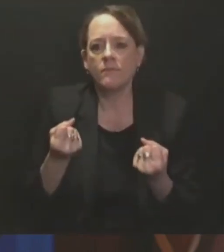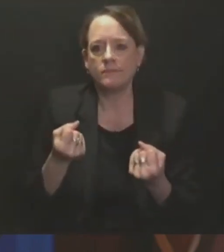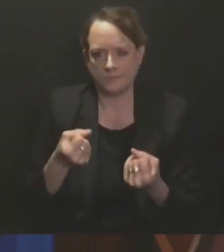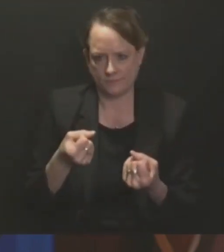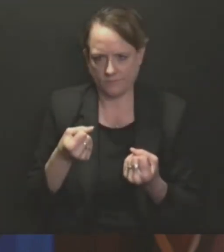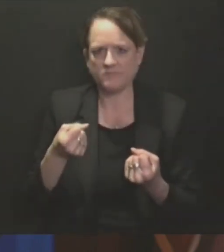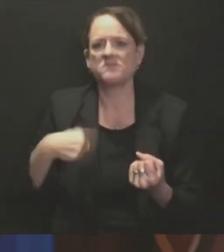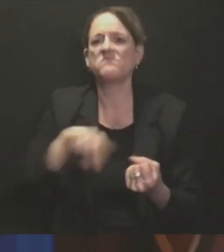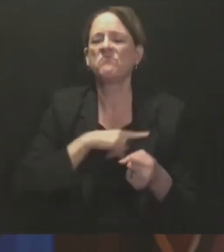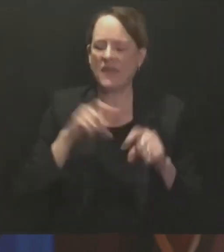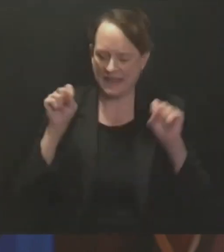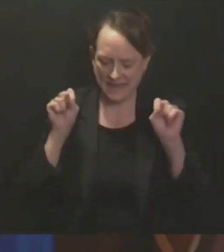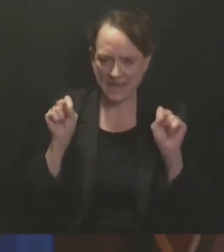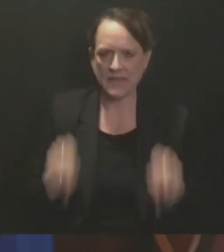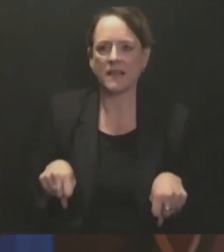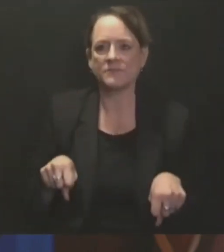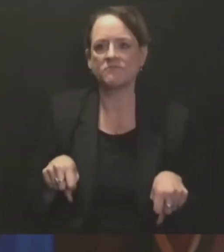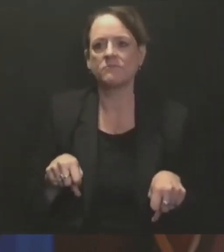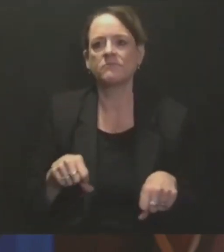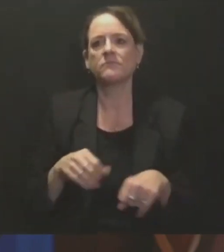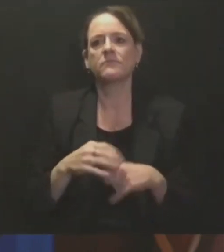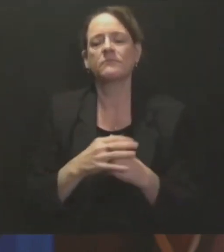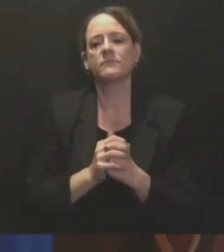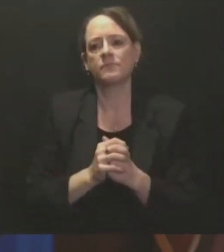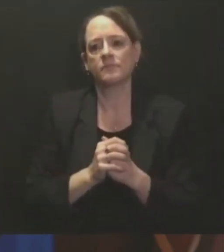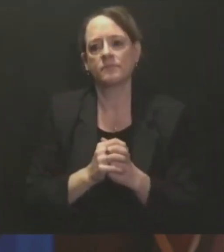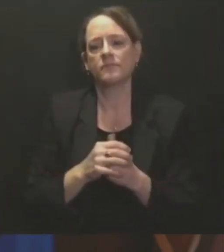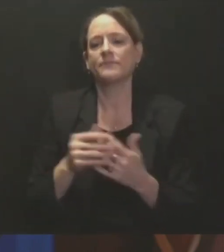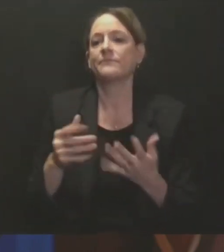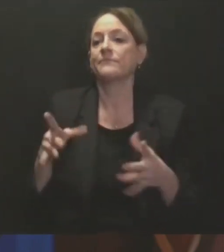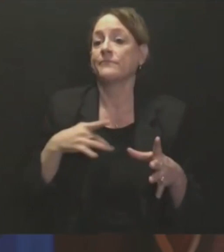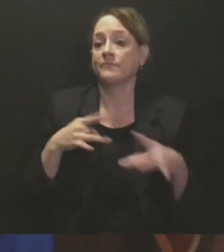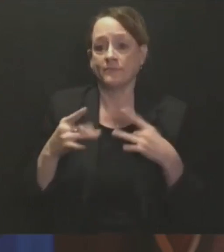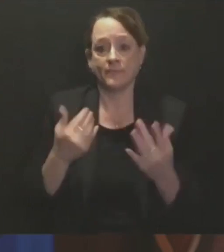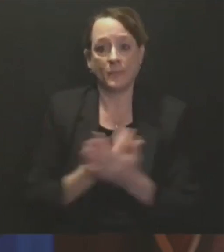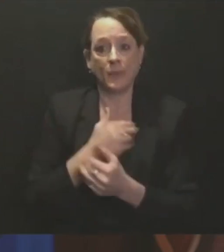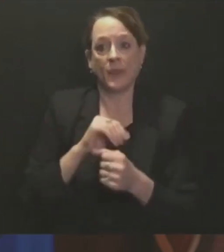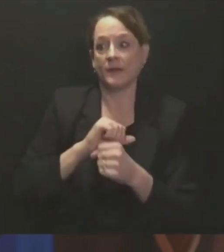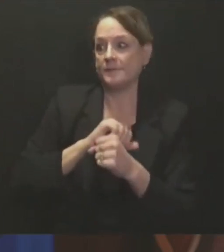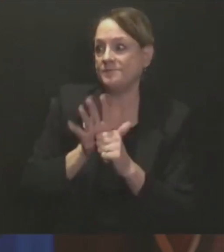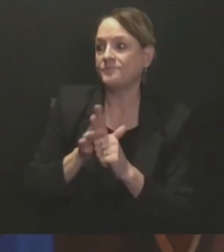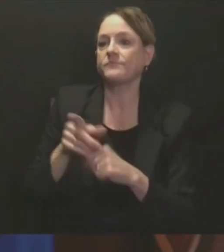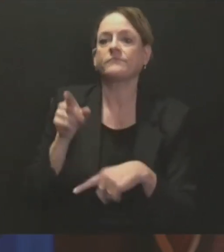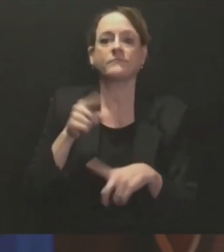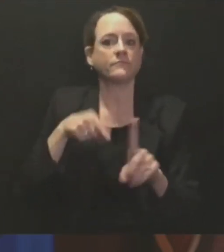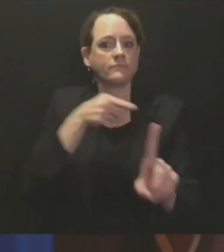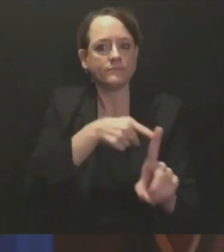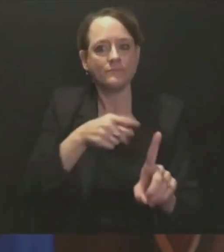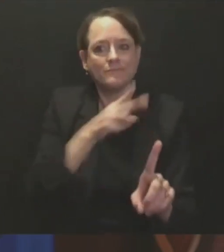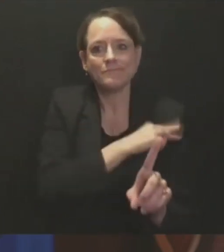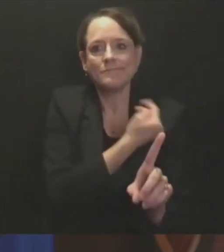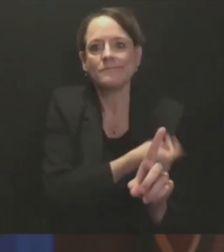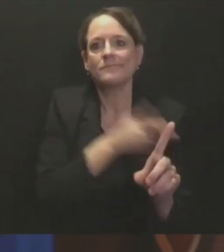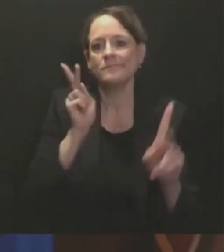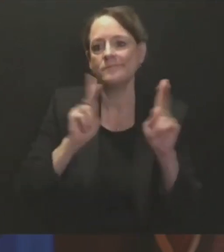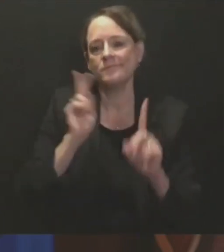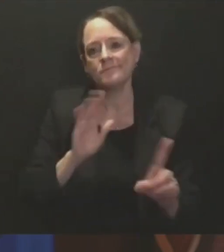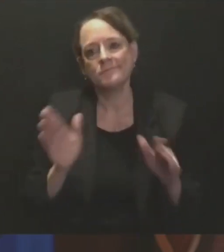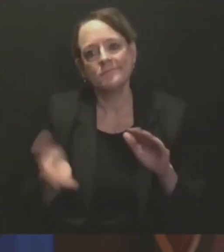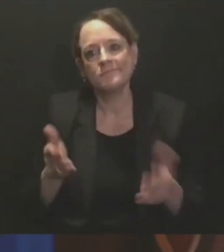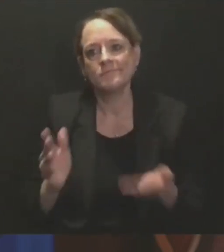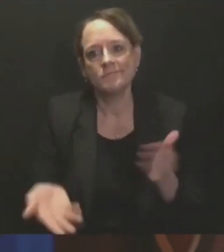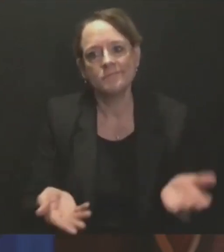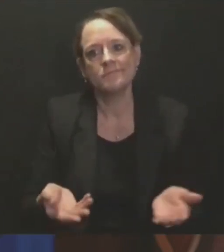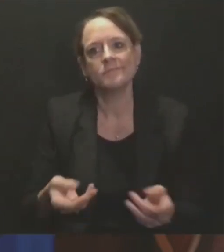cases, the hospitalizations, and the deaths, these are not foregone conclusions. They are predictable